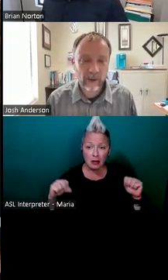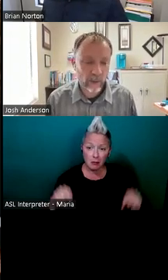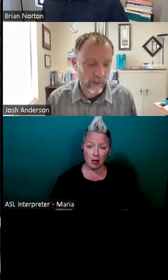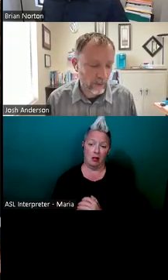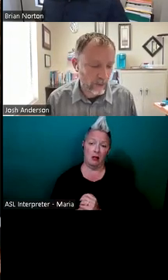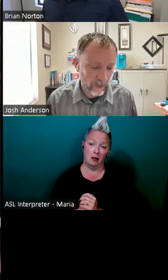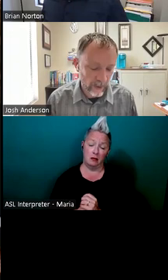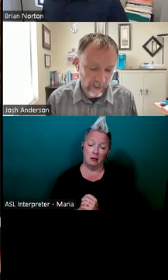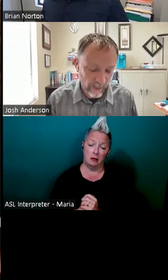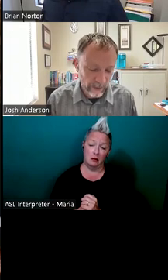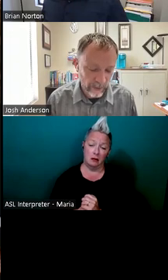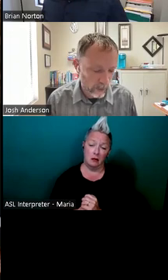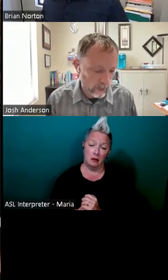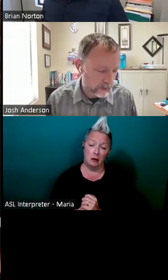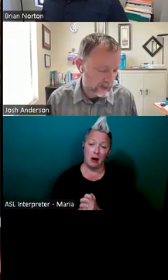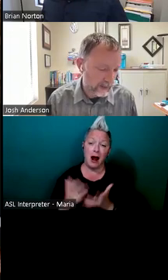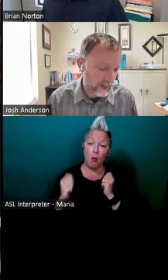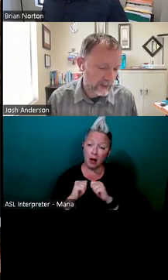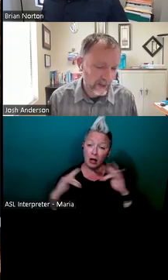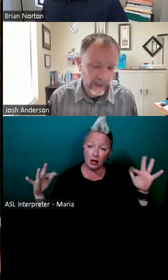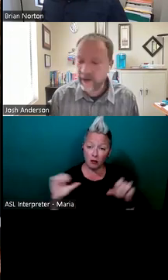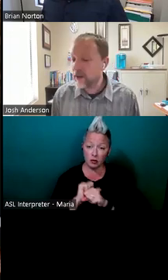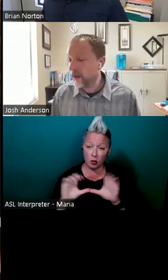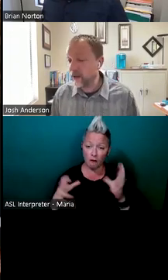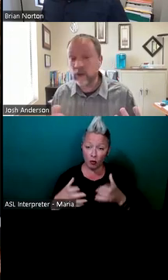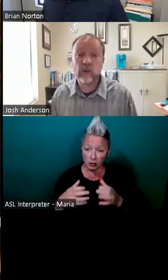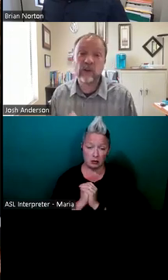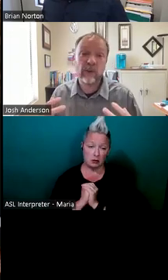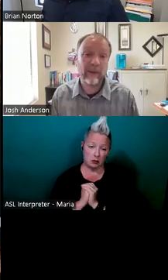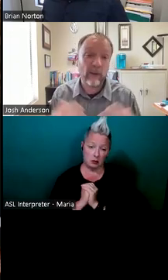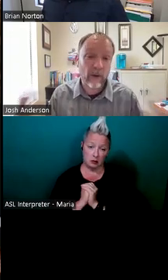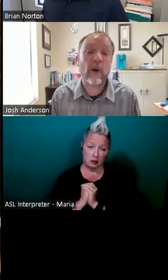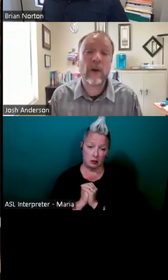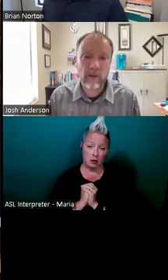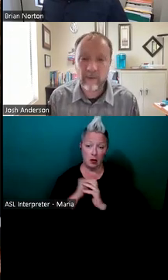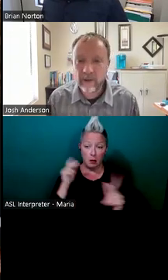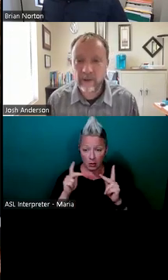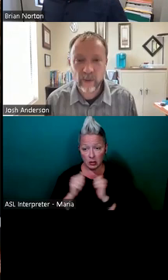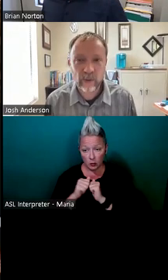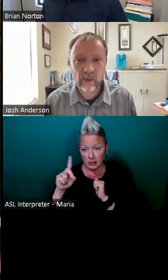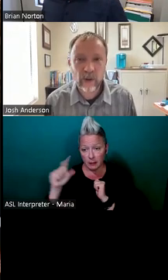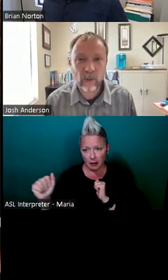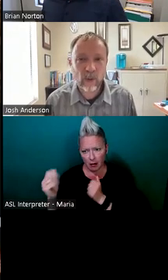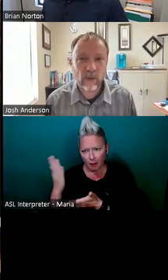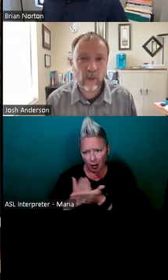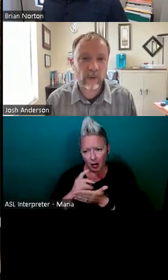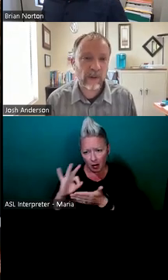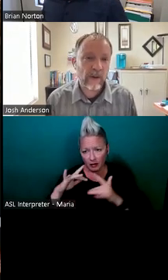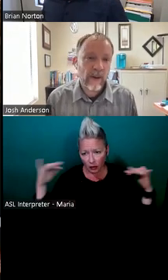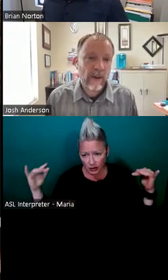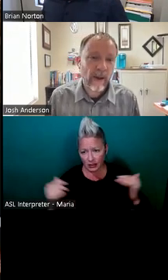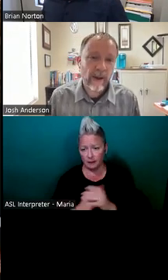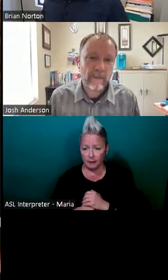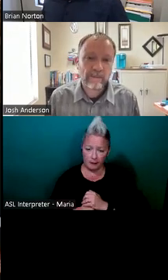want, you know, as diverse of a workforce as I can possibly get individuals with disabilities are part of having a diverse workforce.